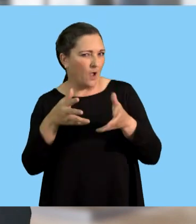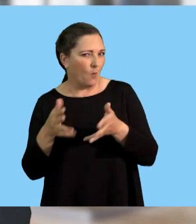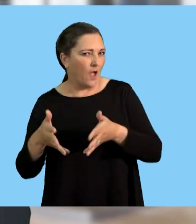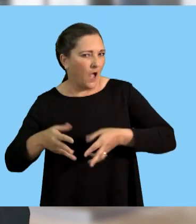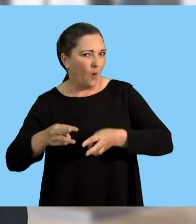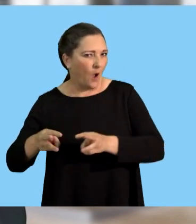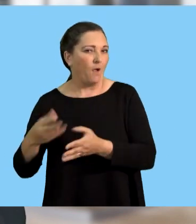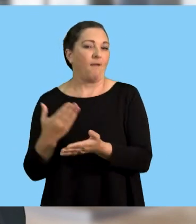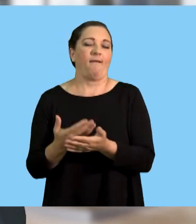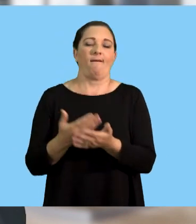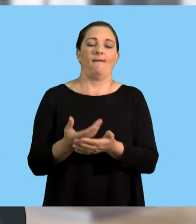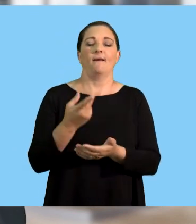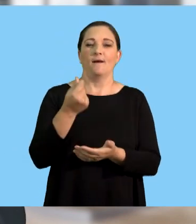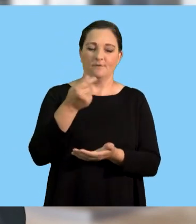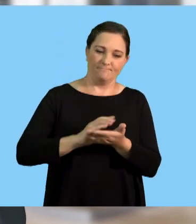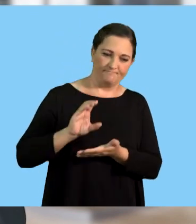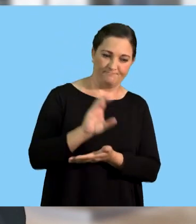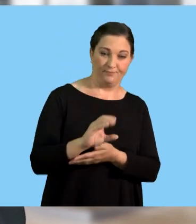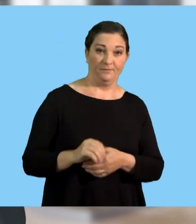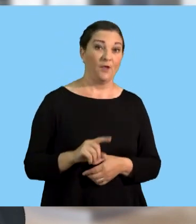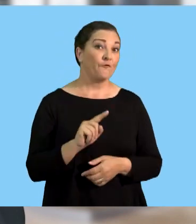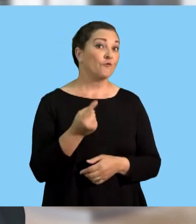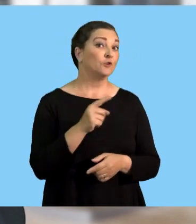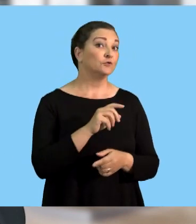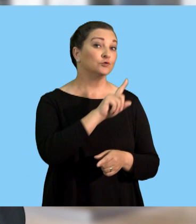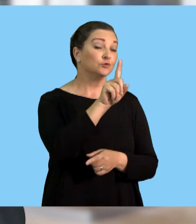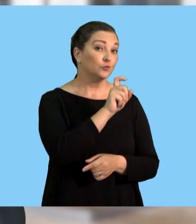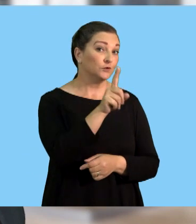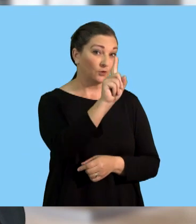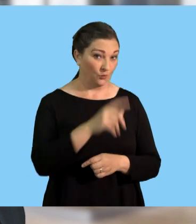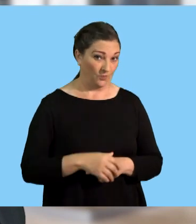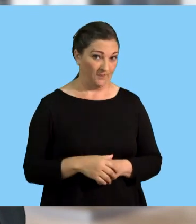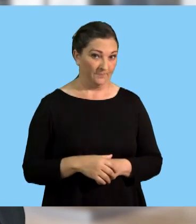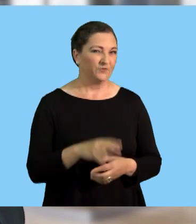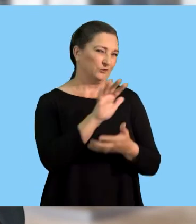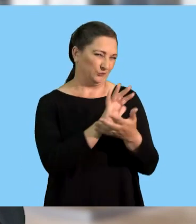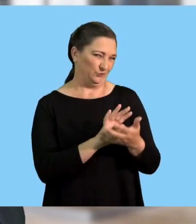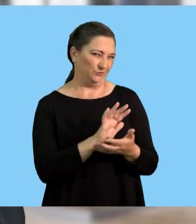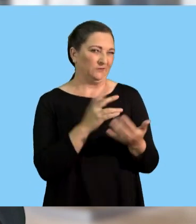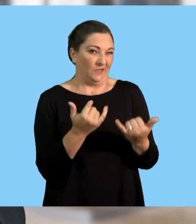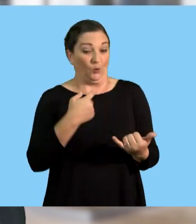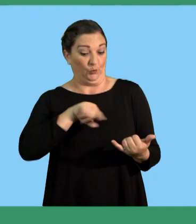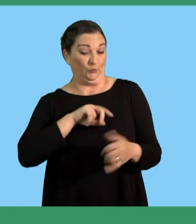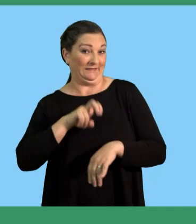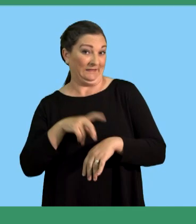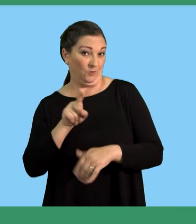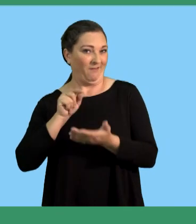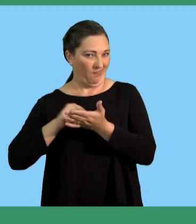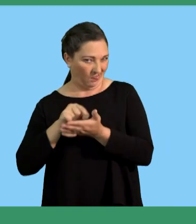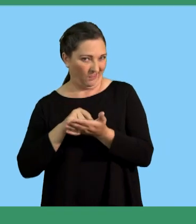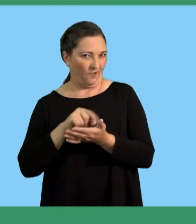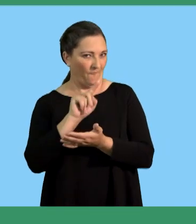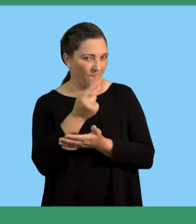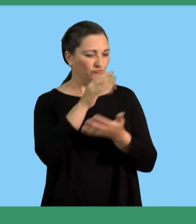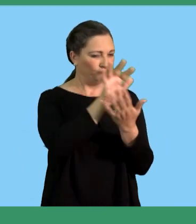forms of investment. Now, our first practice question is a scenario based which requires